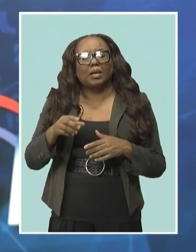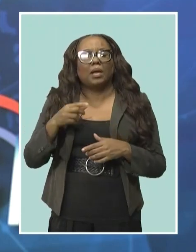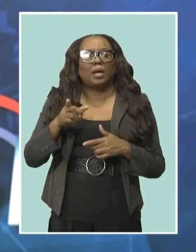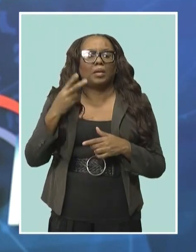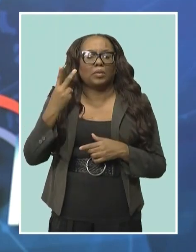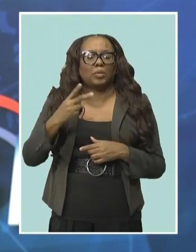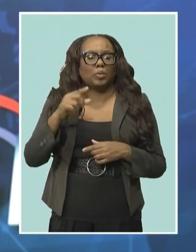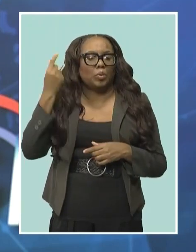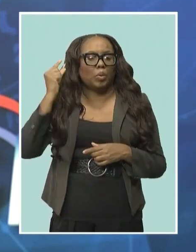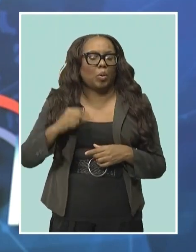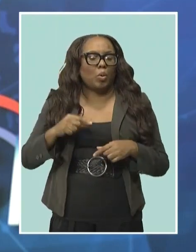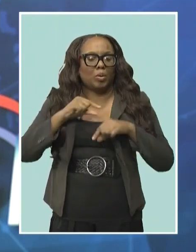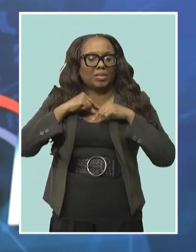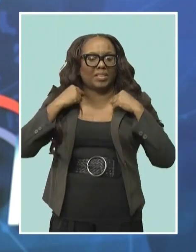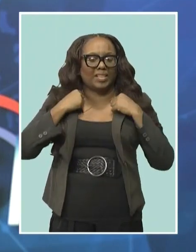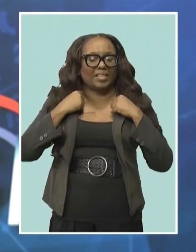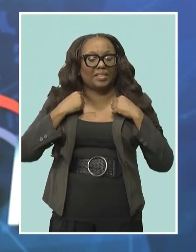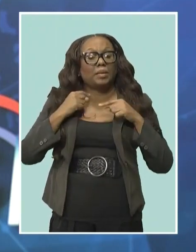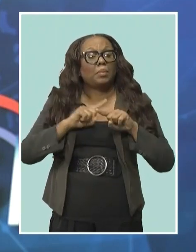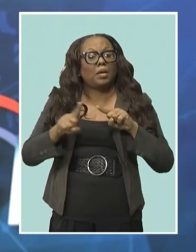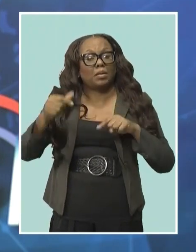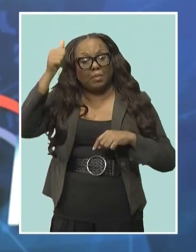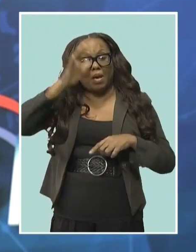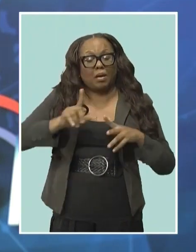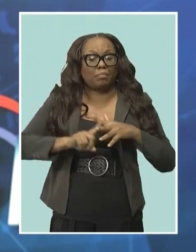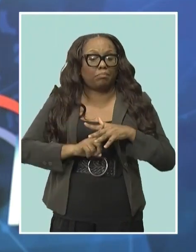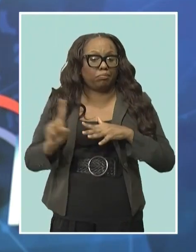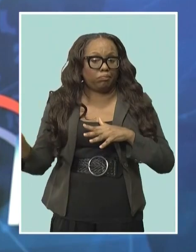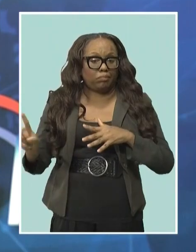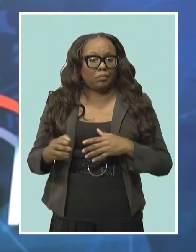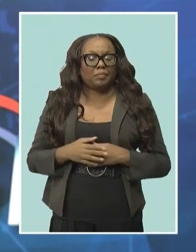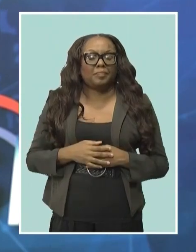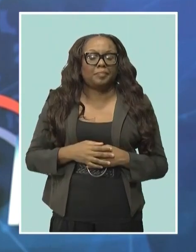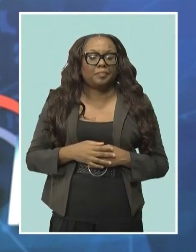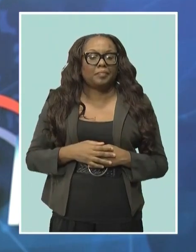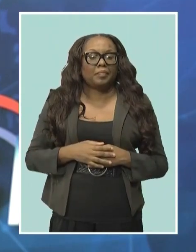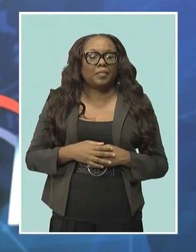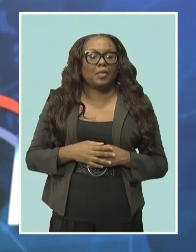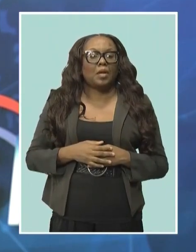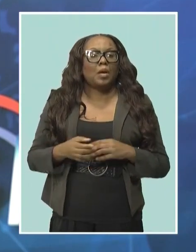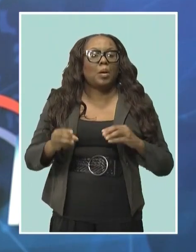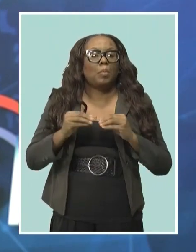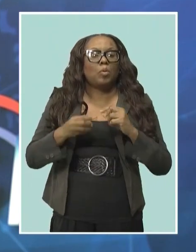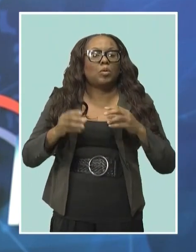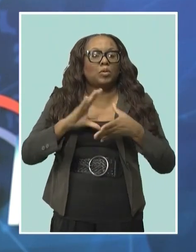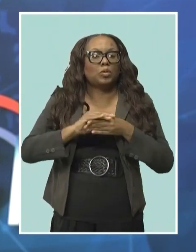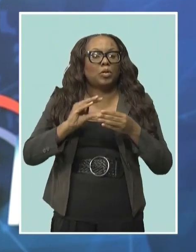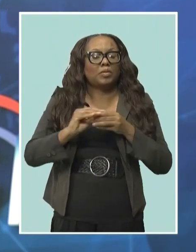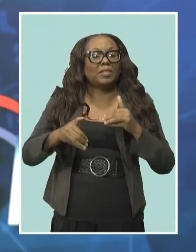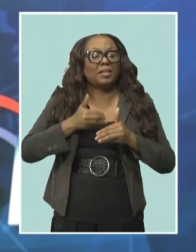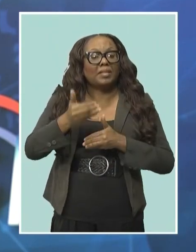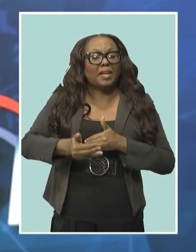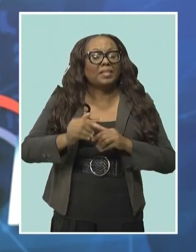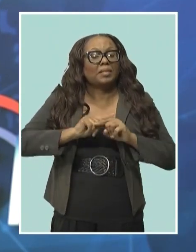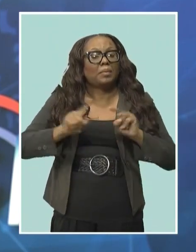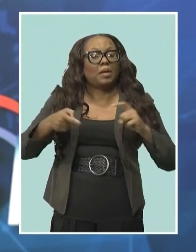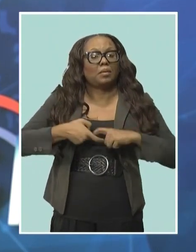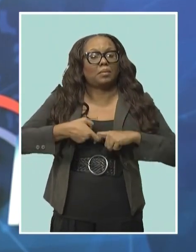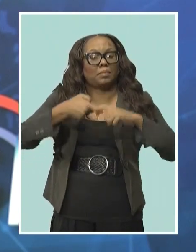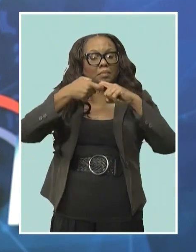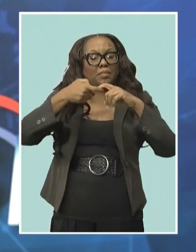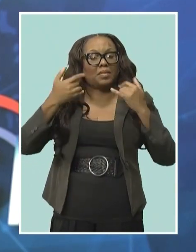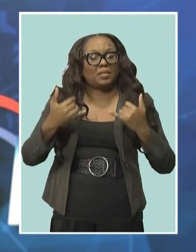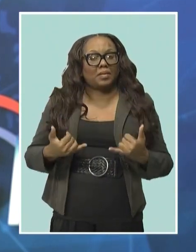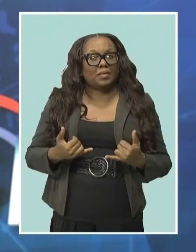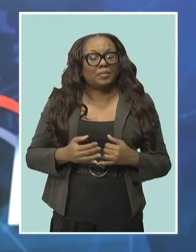scene. We'll take a break here. But coming up, the just-concluded SIDS ministerial conference on NCDs was not just another